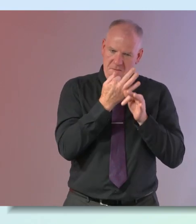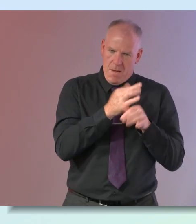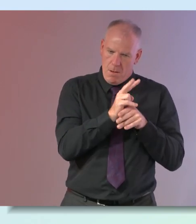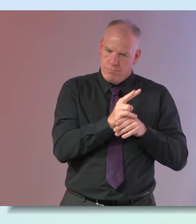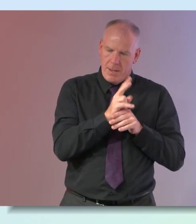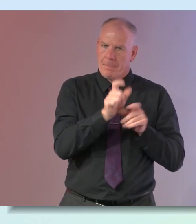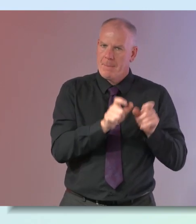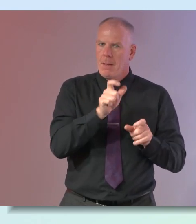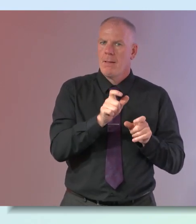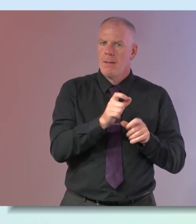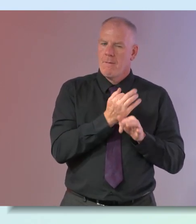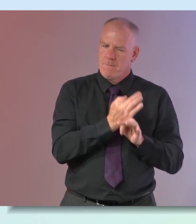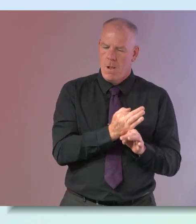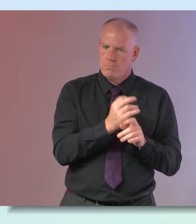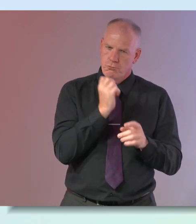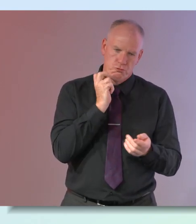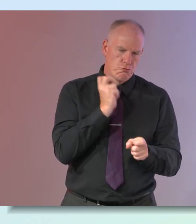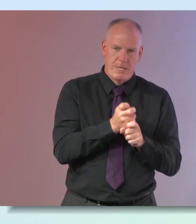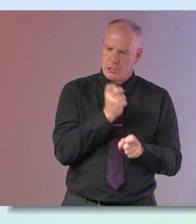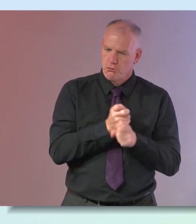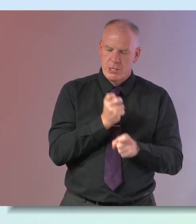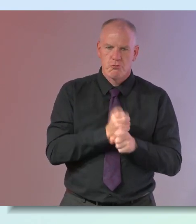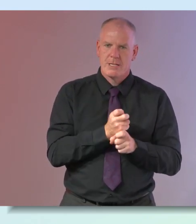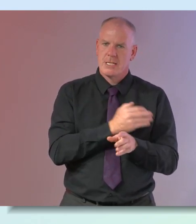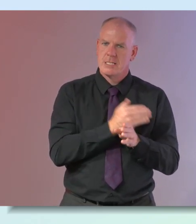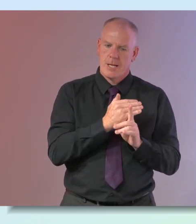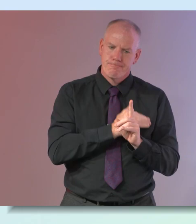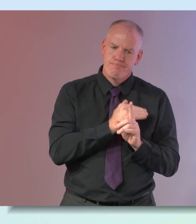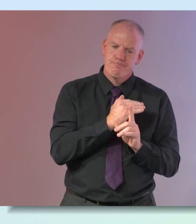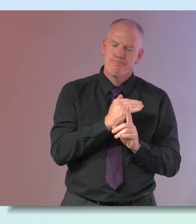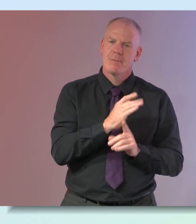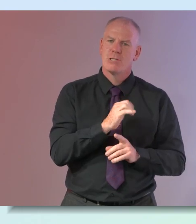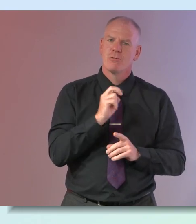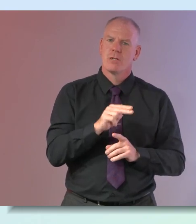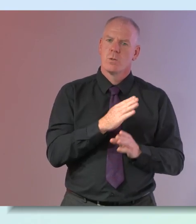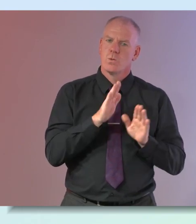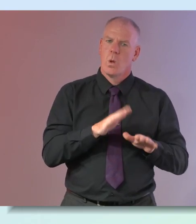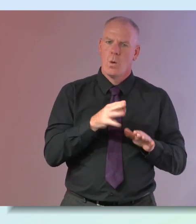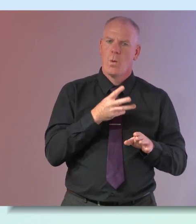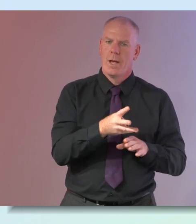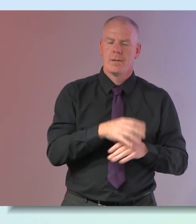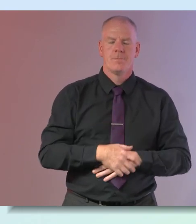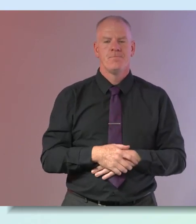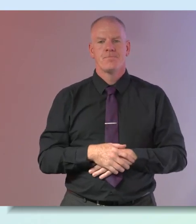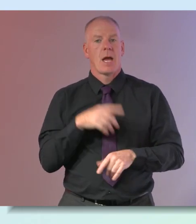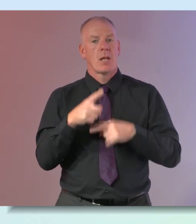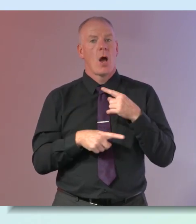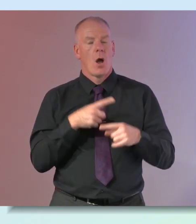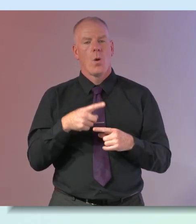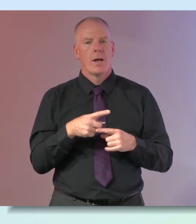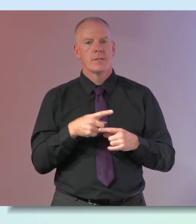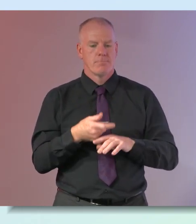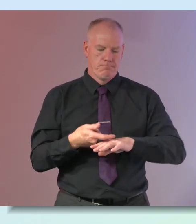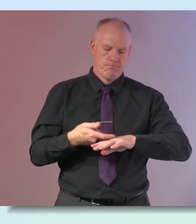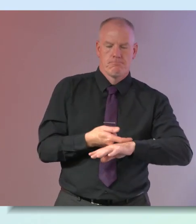careful pathways in introducing estrogen for those women very very slowly and gently and always transdermally